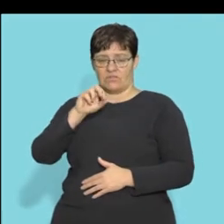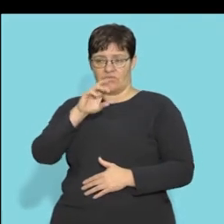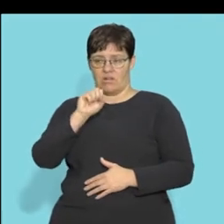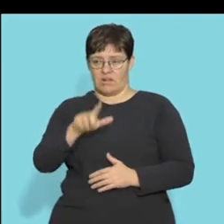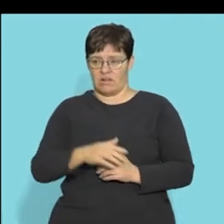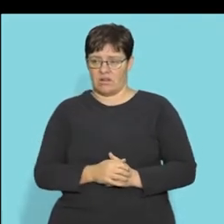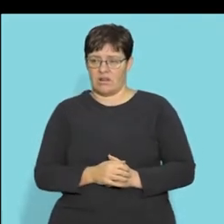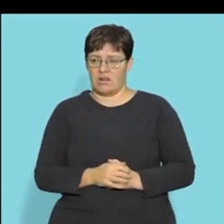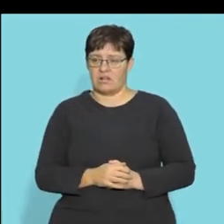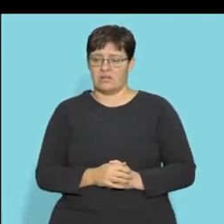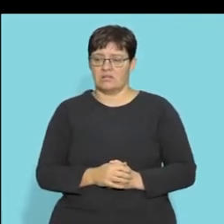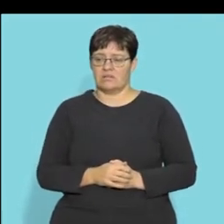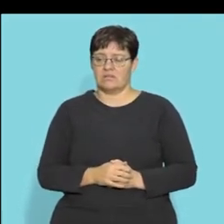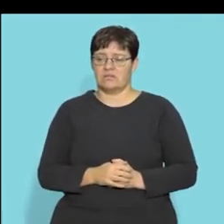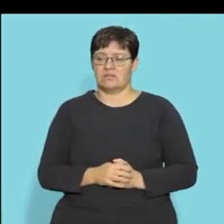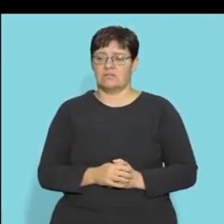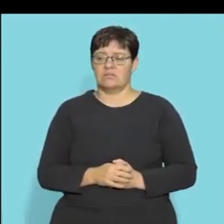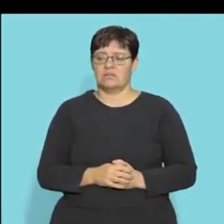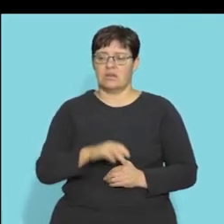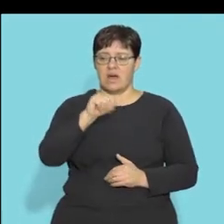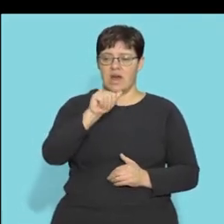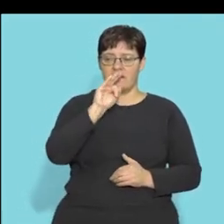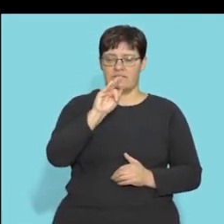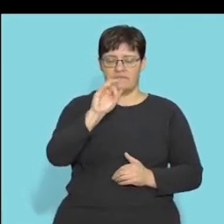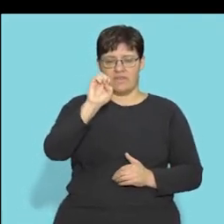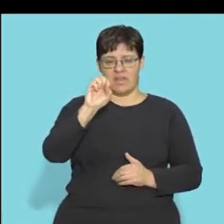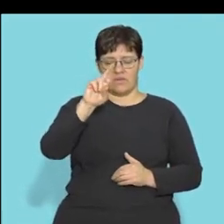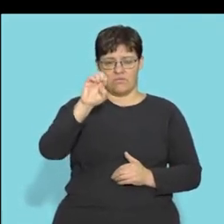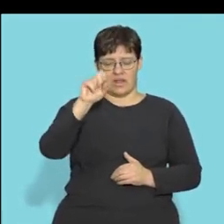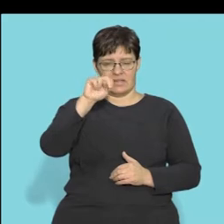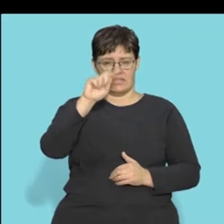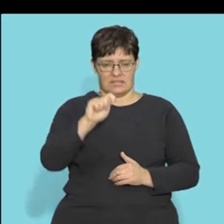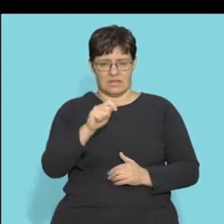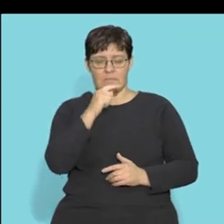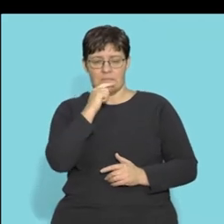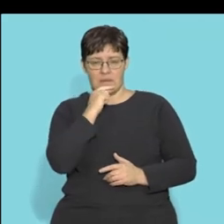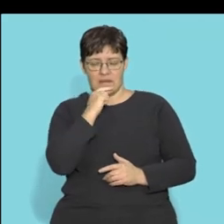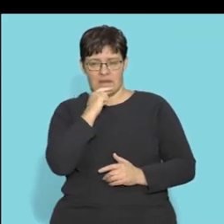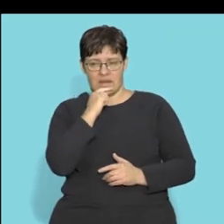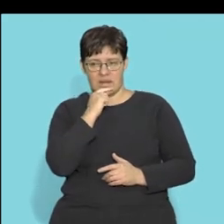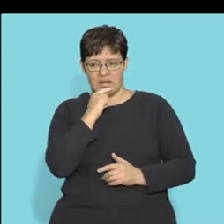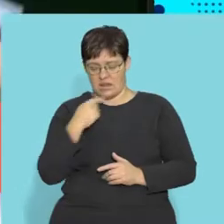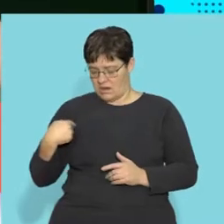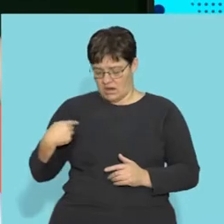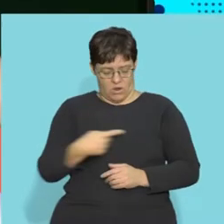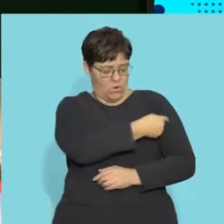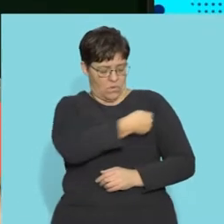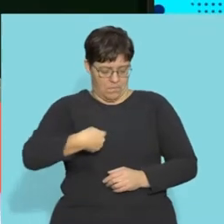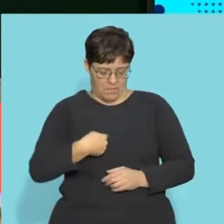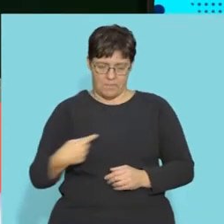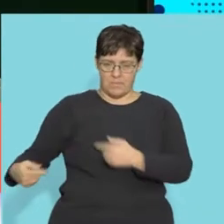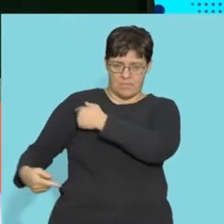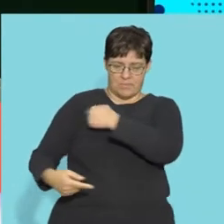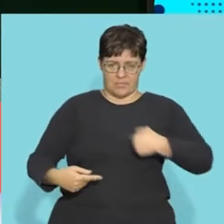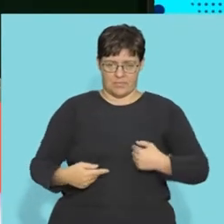afferent, that is conducting inwards, towards the central nervous system, towards